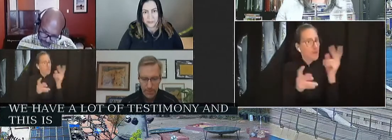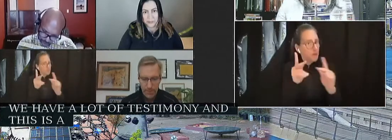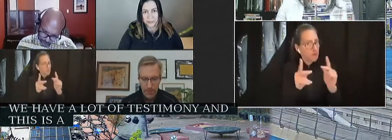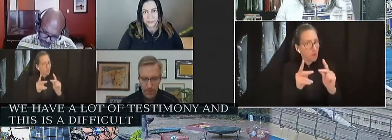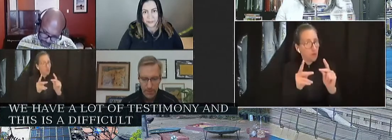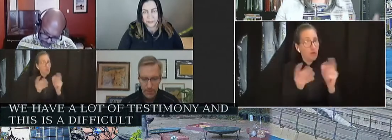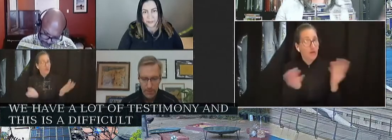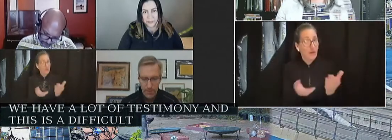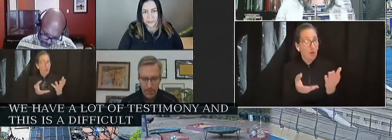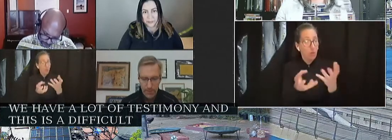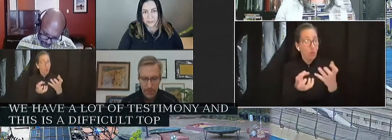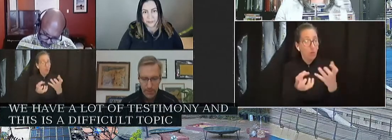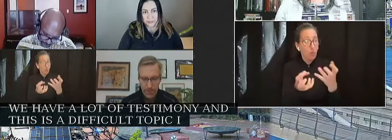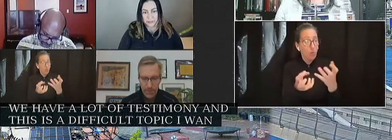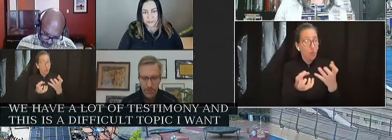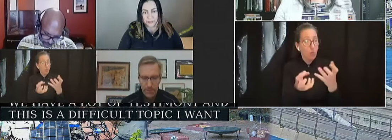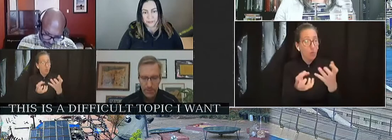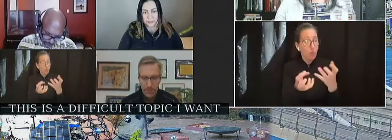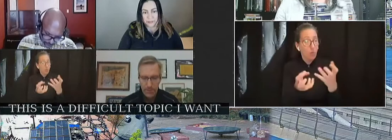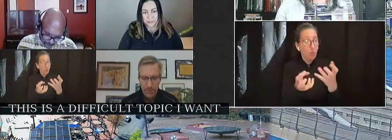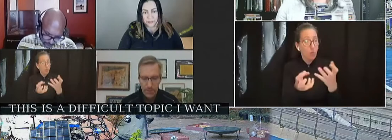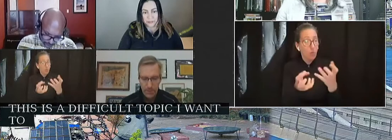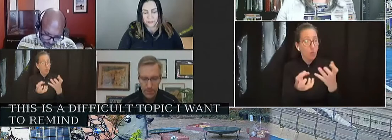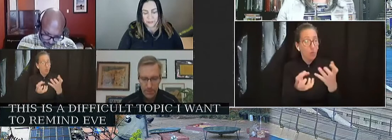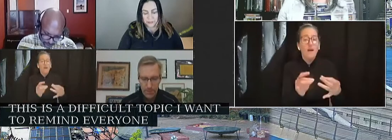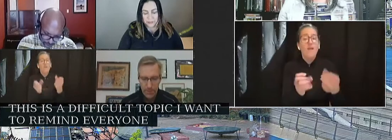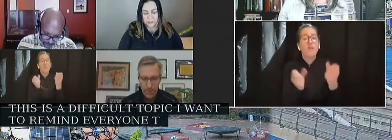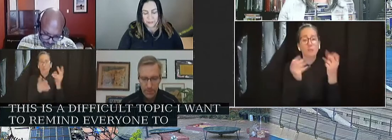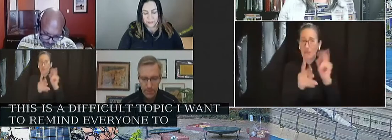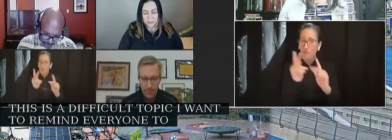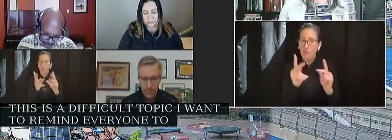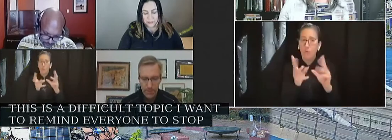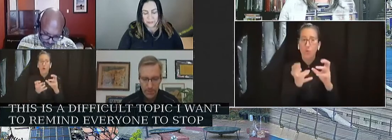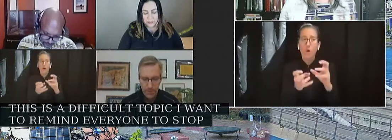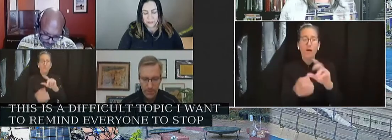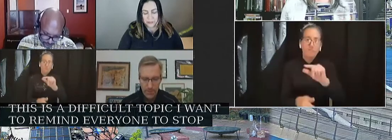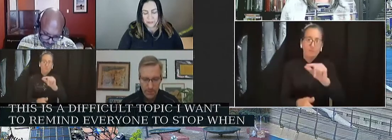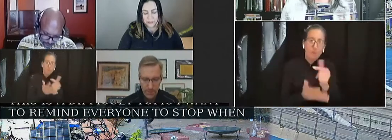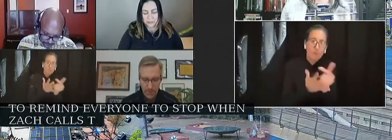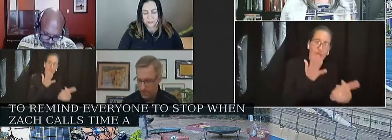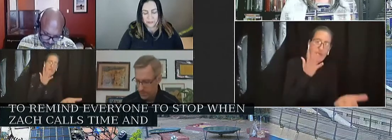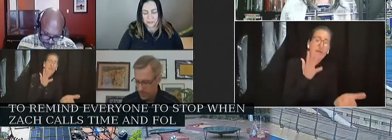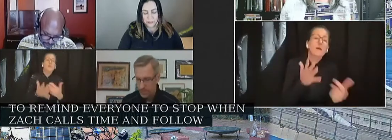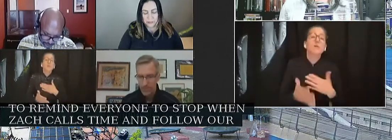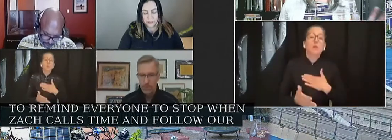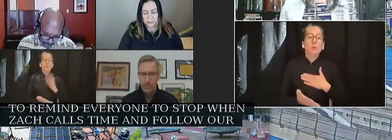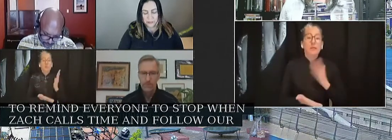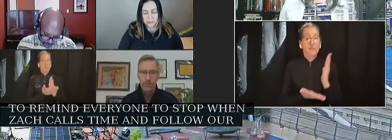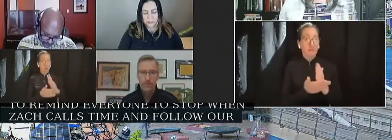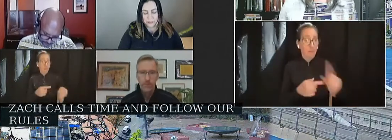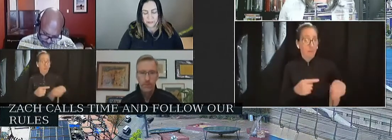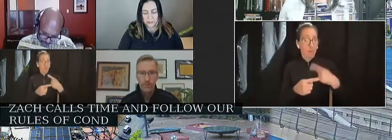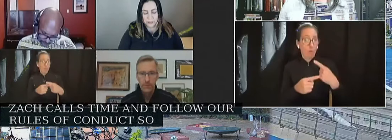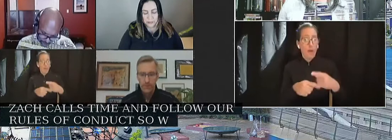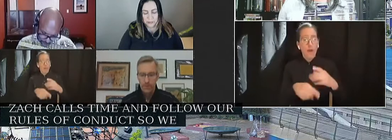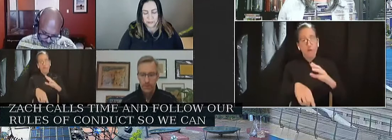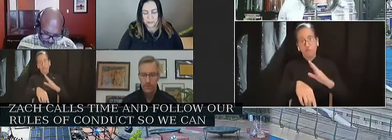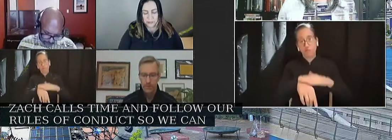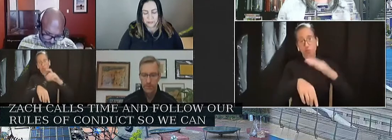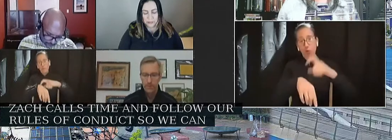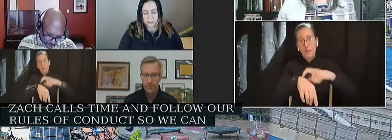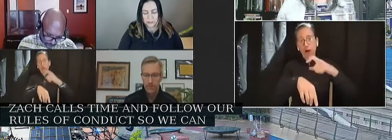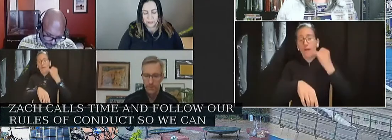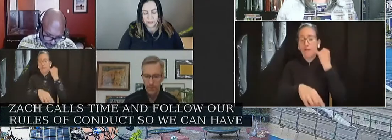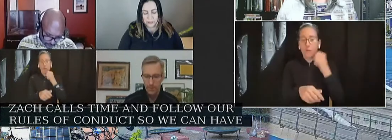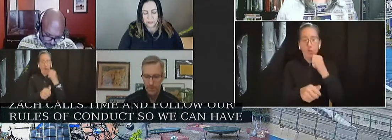please stop when our timekeeper Zach calls time and to follow our rules of conduct so that we can have respectful communication. If you are in violation of those